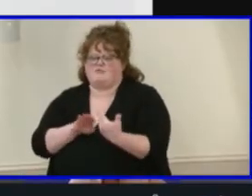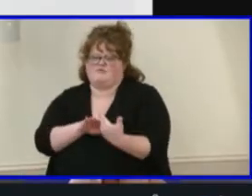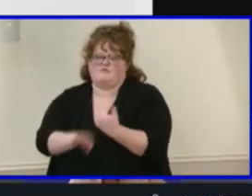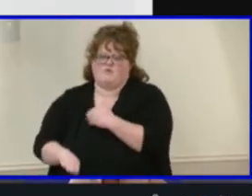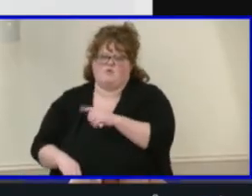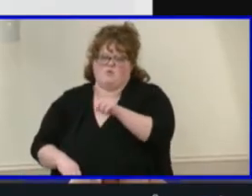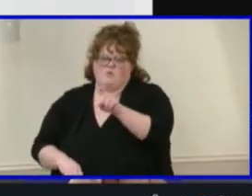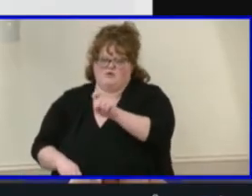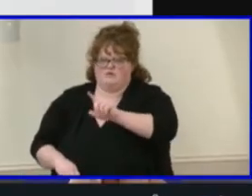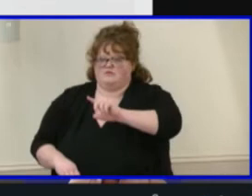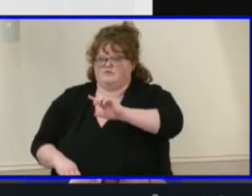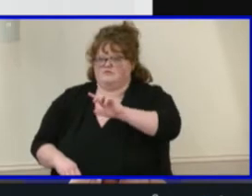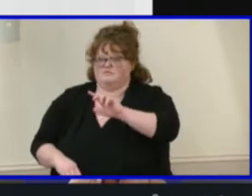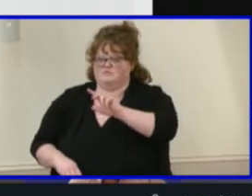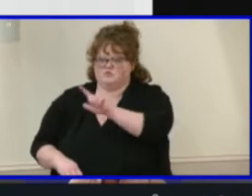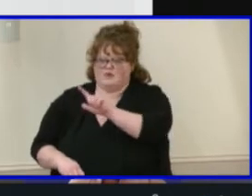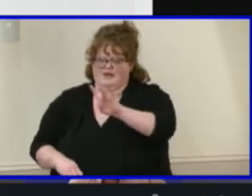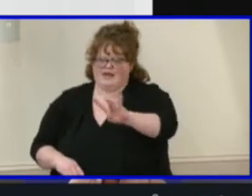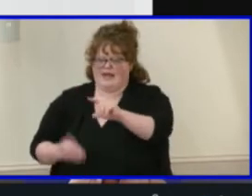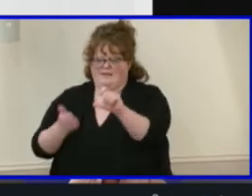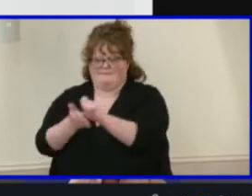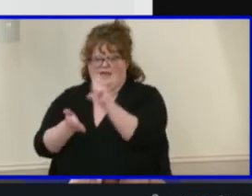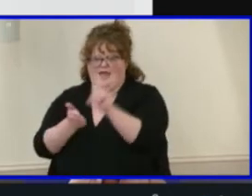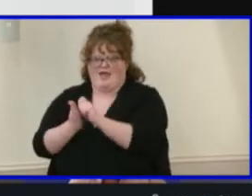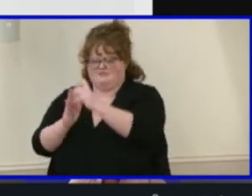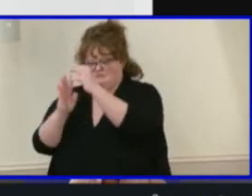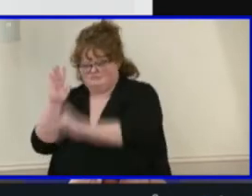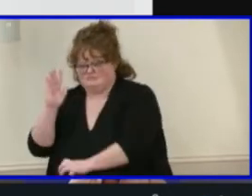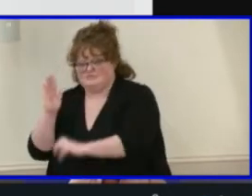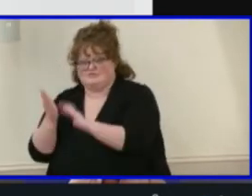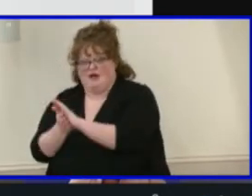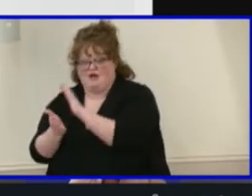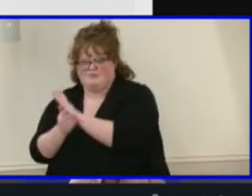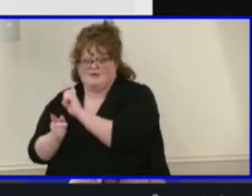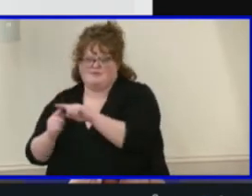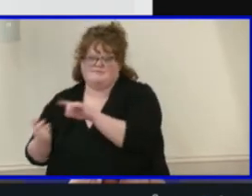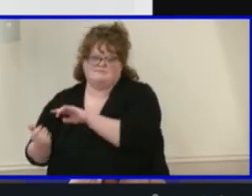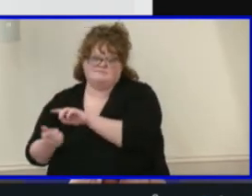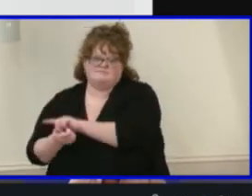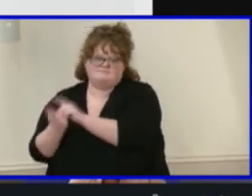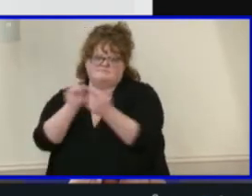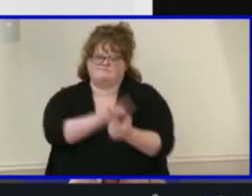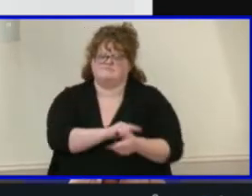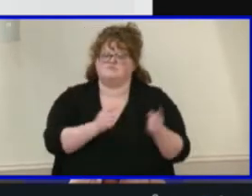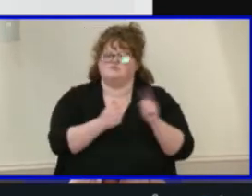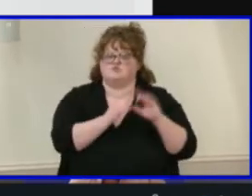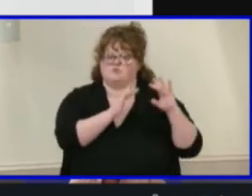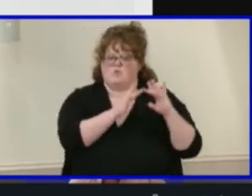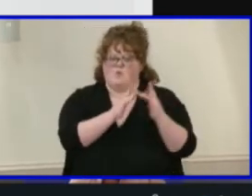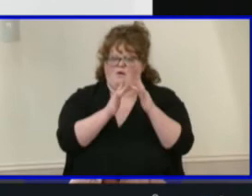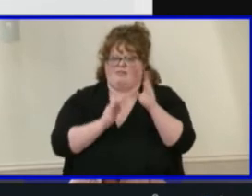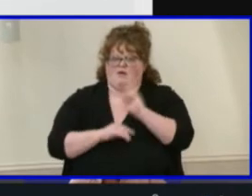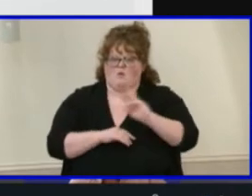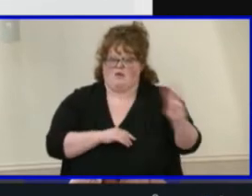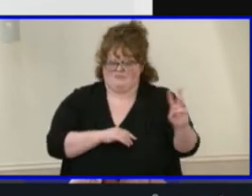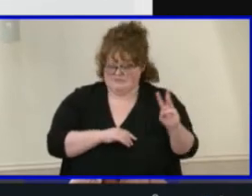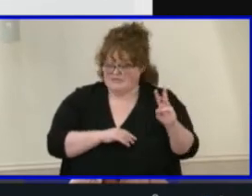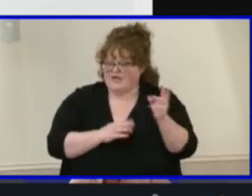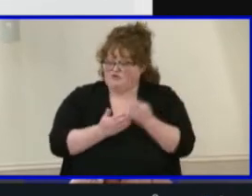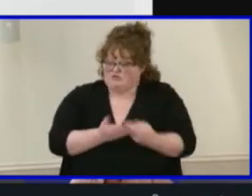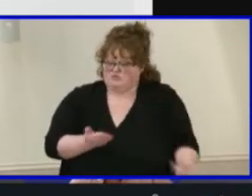digital resource. With accessibility and equity considerations at the forefront of this year's revisions, the fully digital